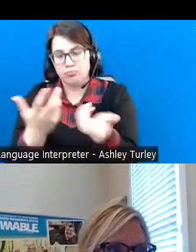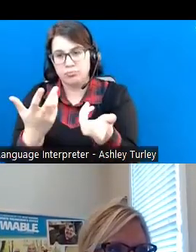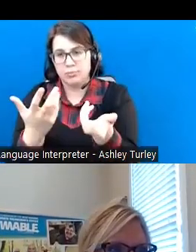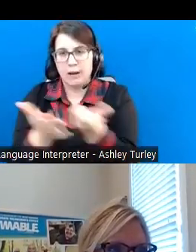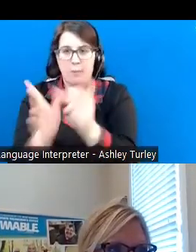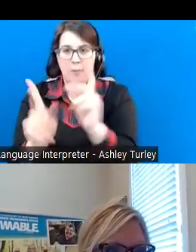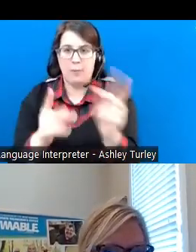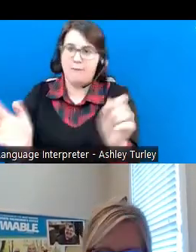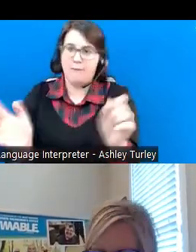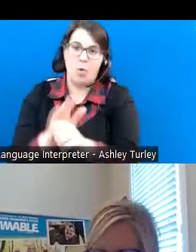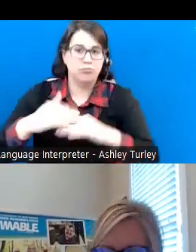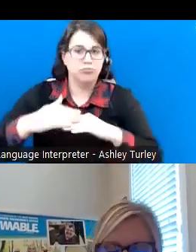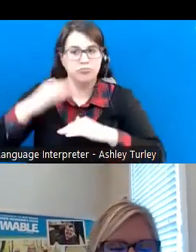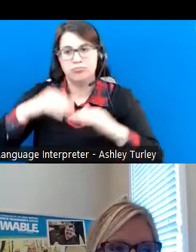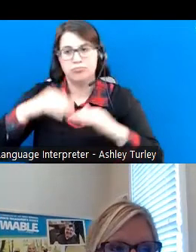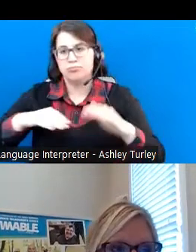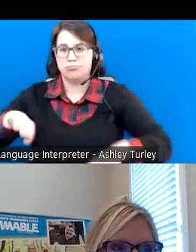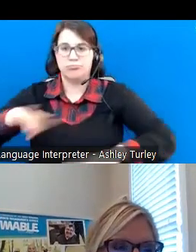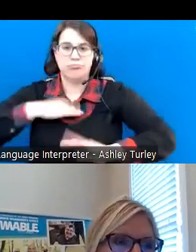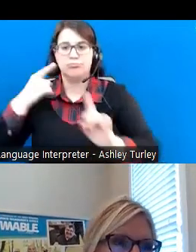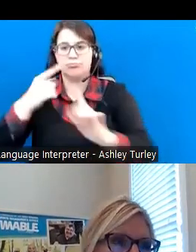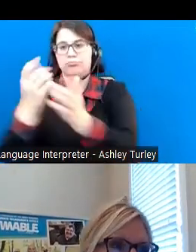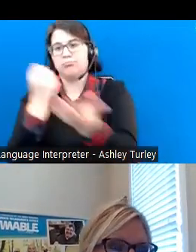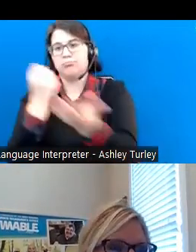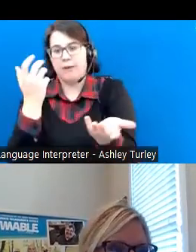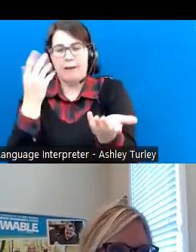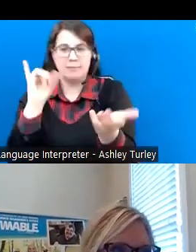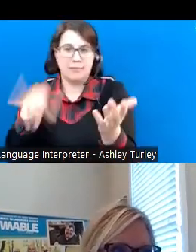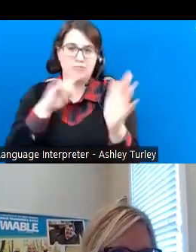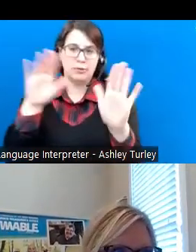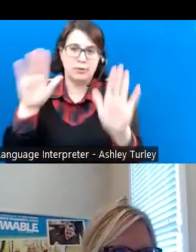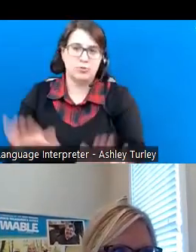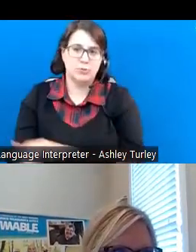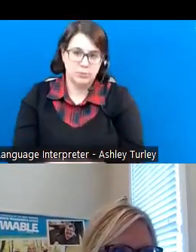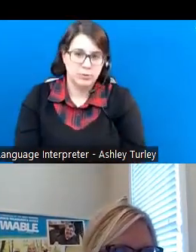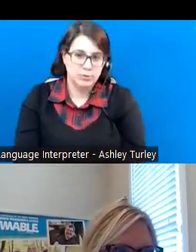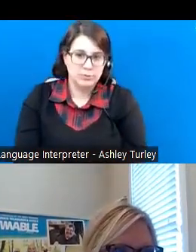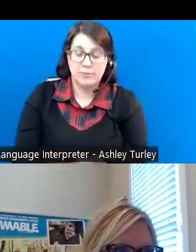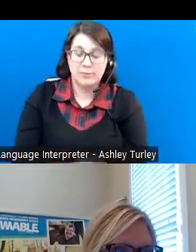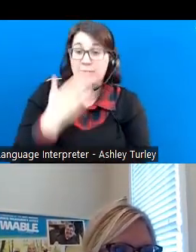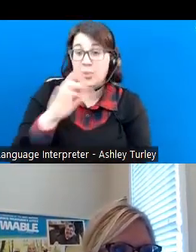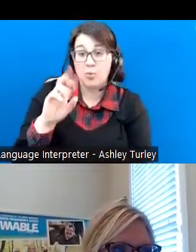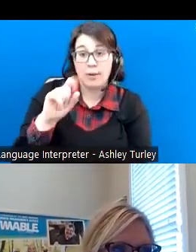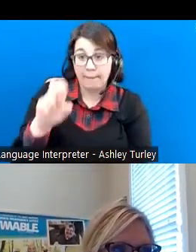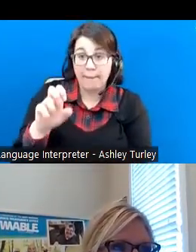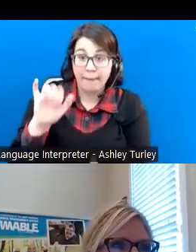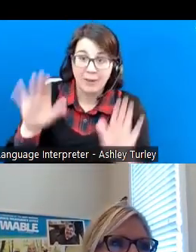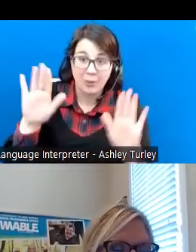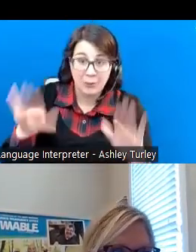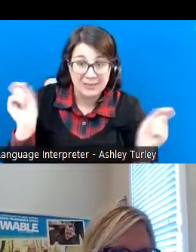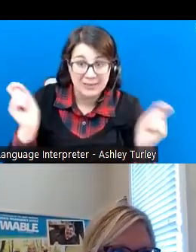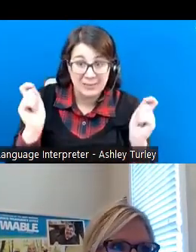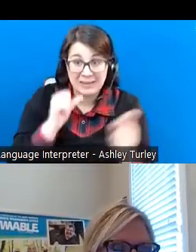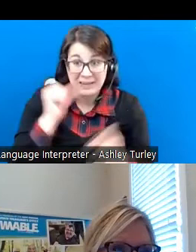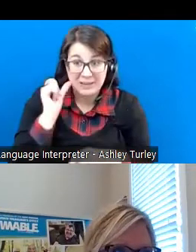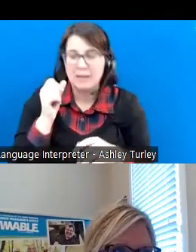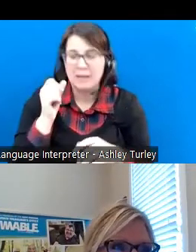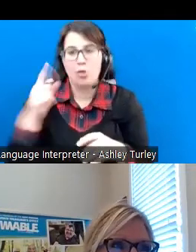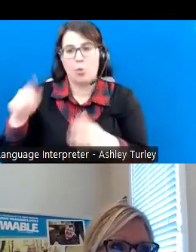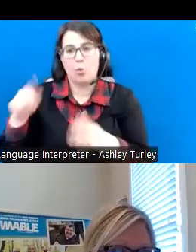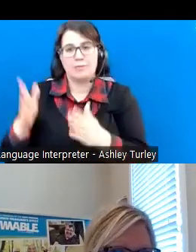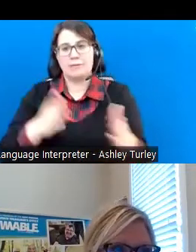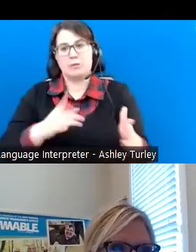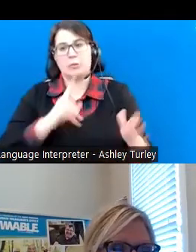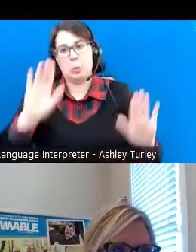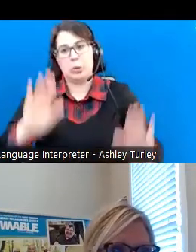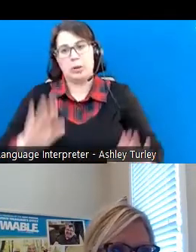full potential. And I just think it's pretty incredible. Thanks, Roxanne. Wasn't that a great ceremony? And those individuals are wonderful.